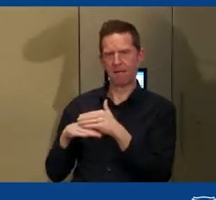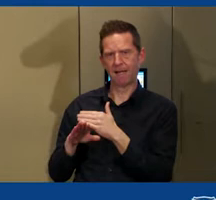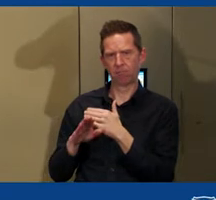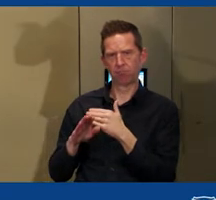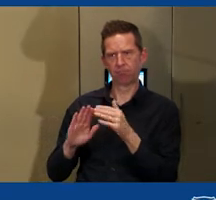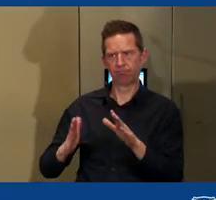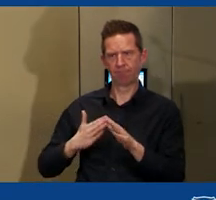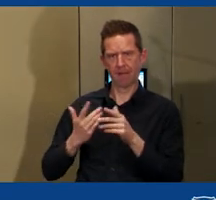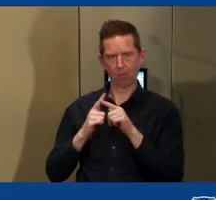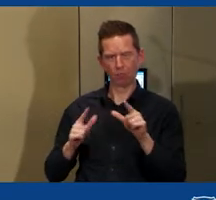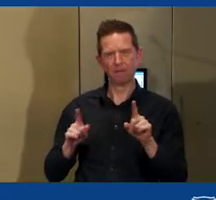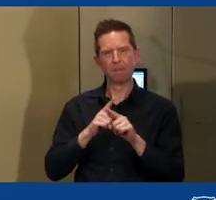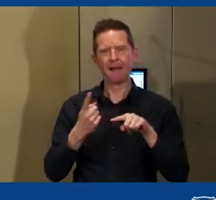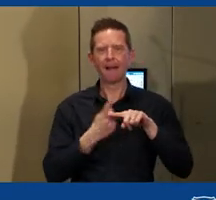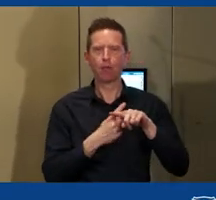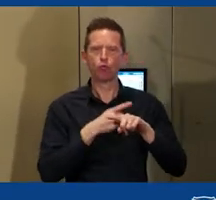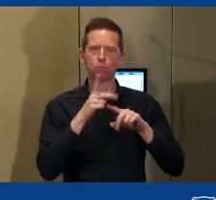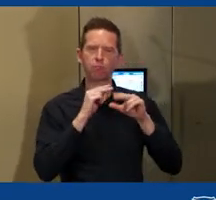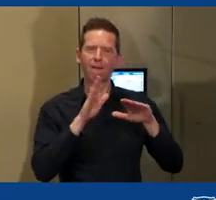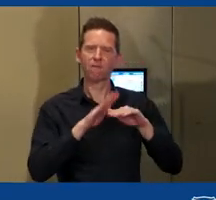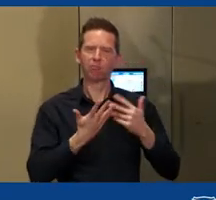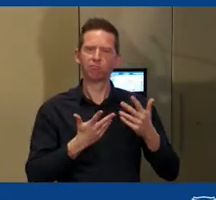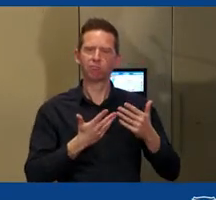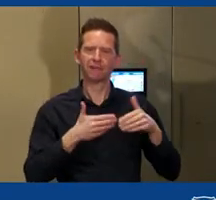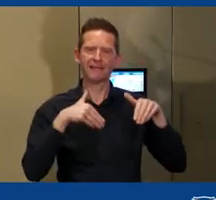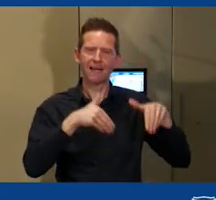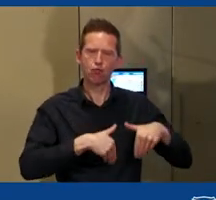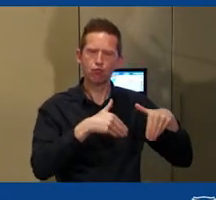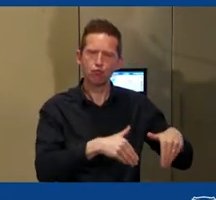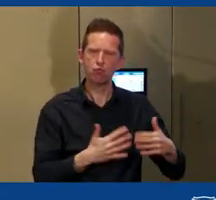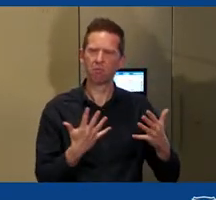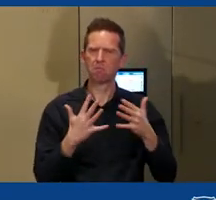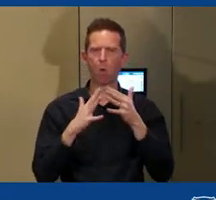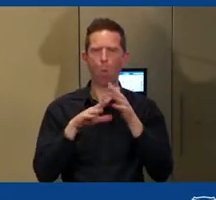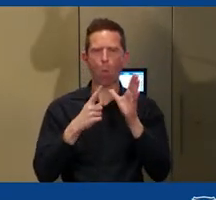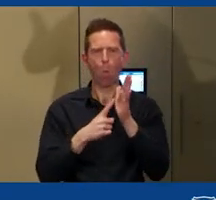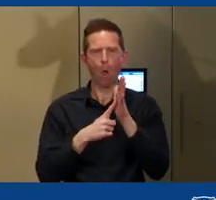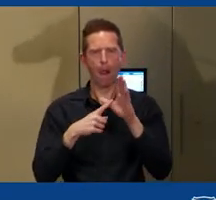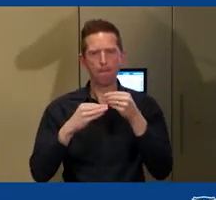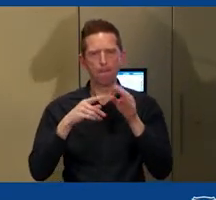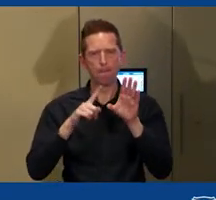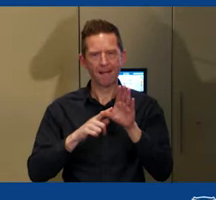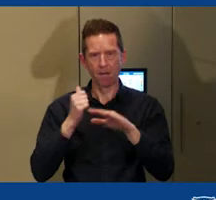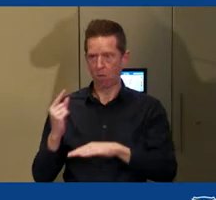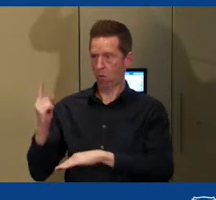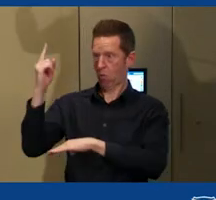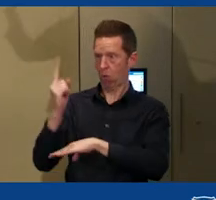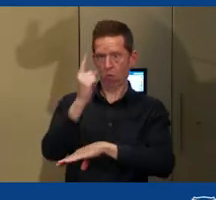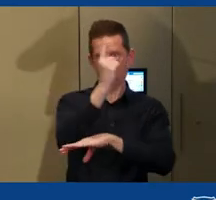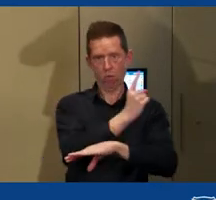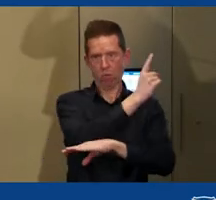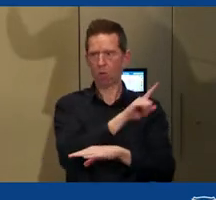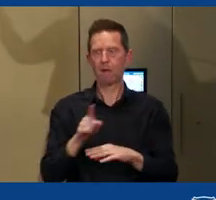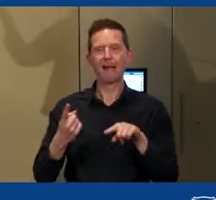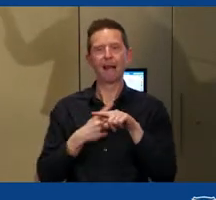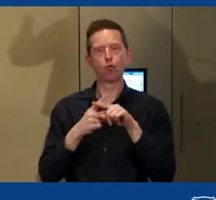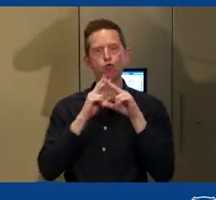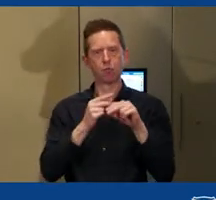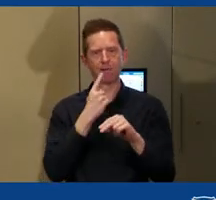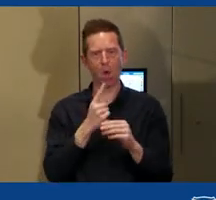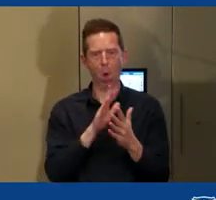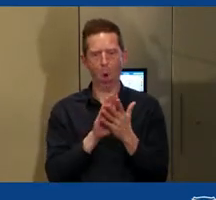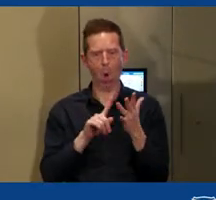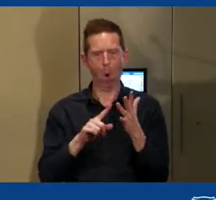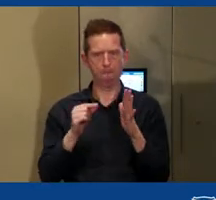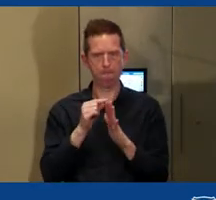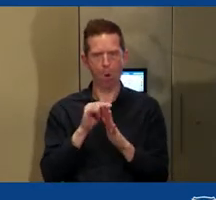talk about the way a kangaroo or a wallaboo or a wallaby moves, we generally say it hops or it jumps. And you